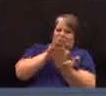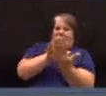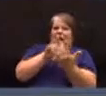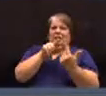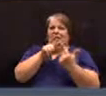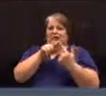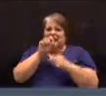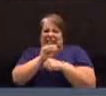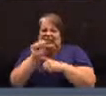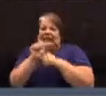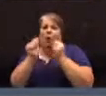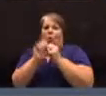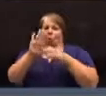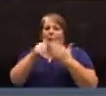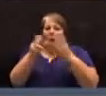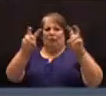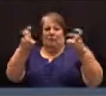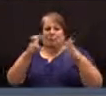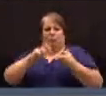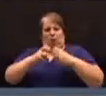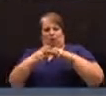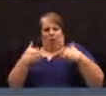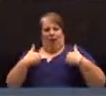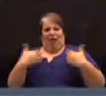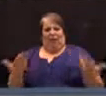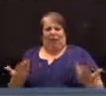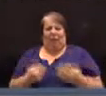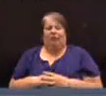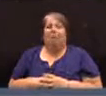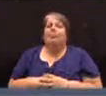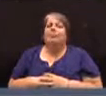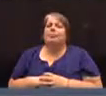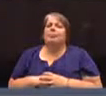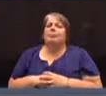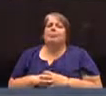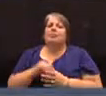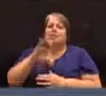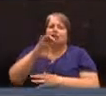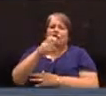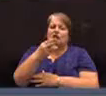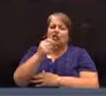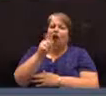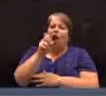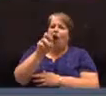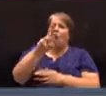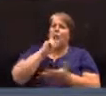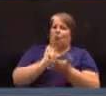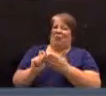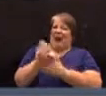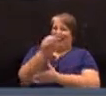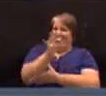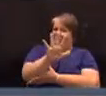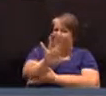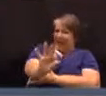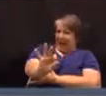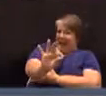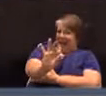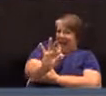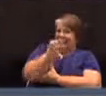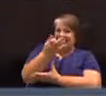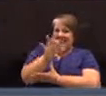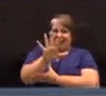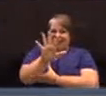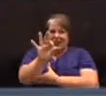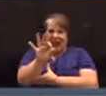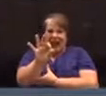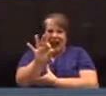deal with all the problems we have. Our charter was written in 1959. In 1959,